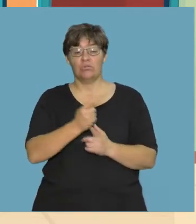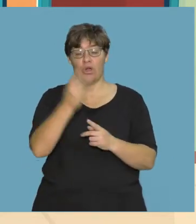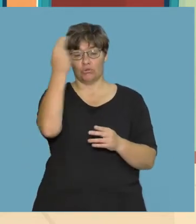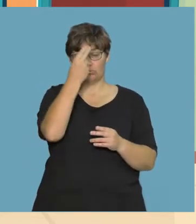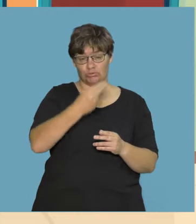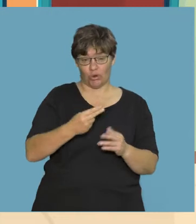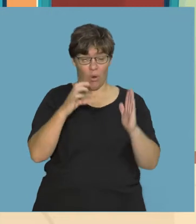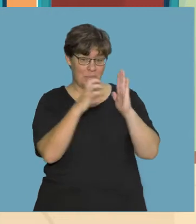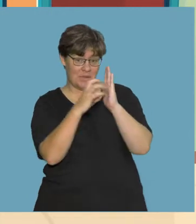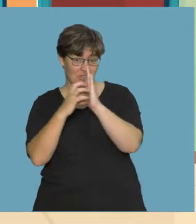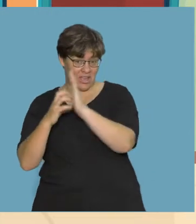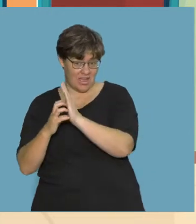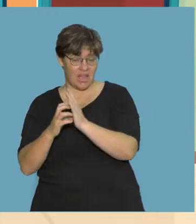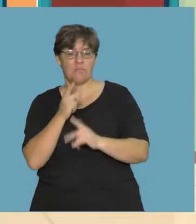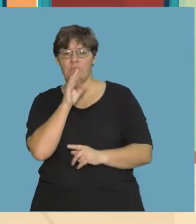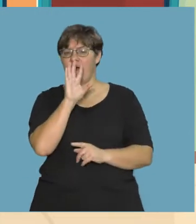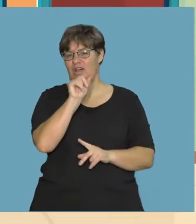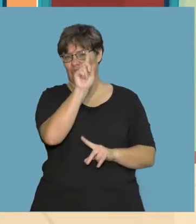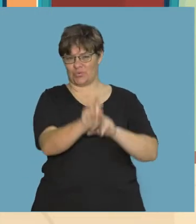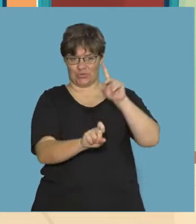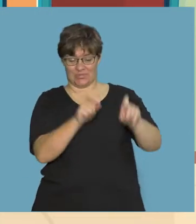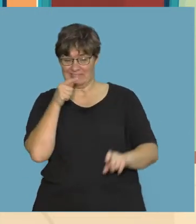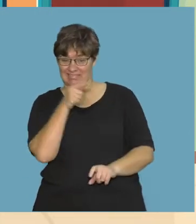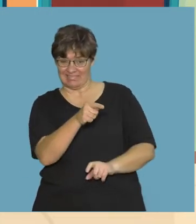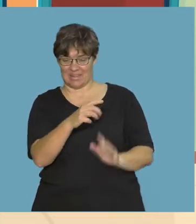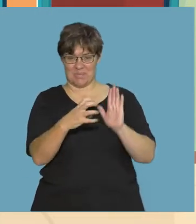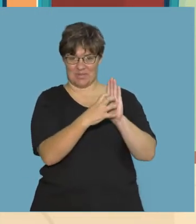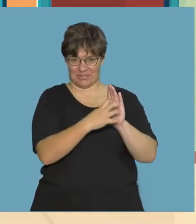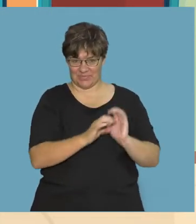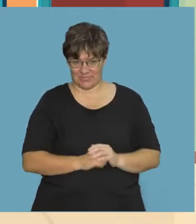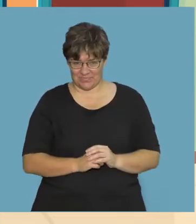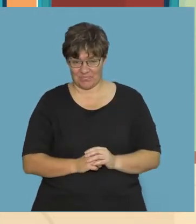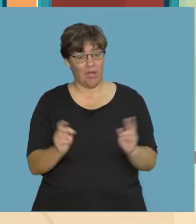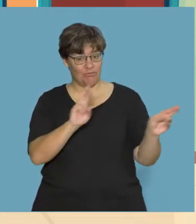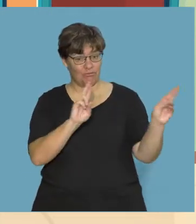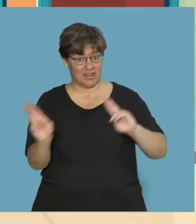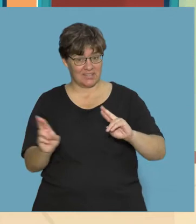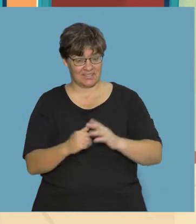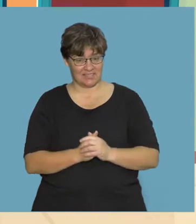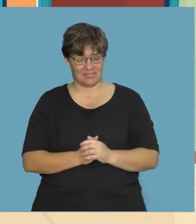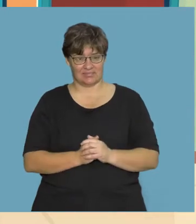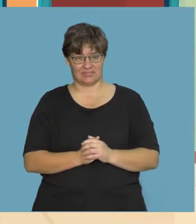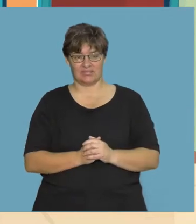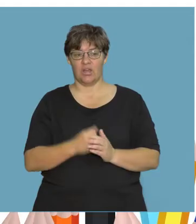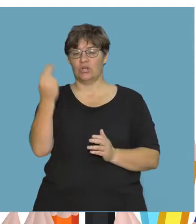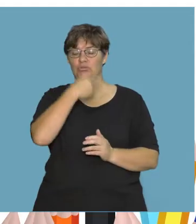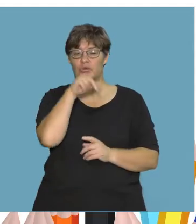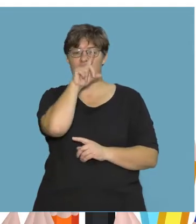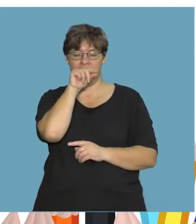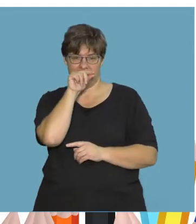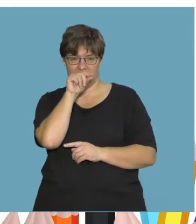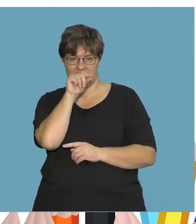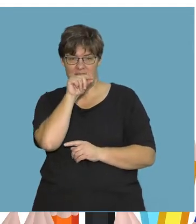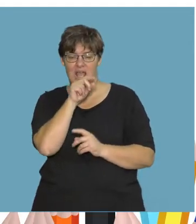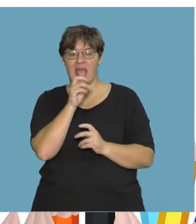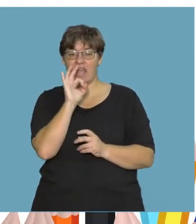going to draw pictures and then I am going to ask you questions about your pictures. Are you ready? Draw a